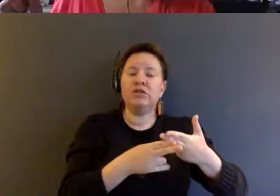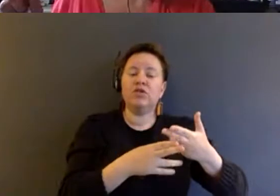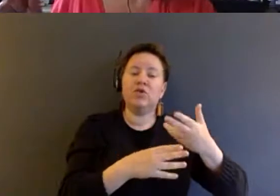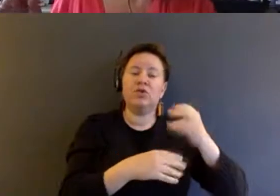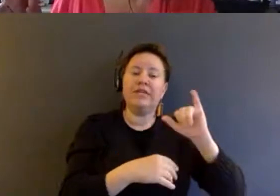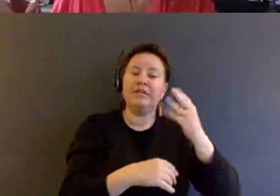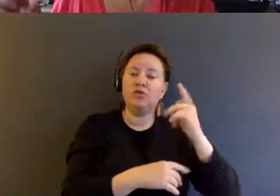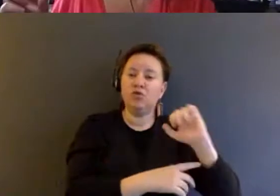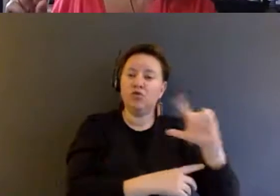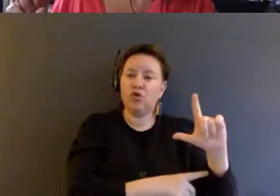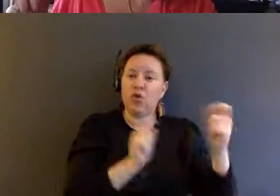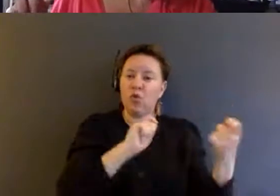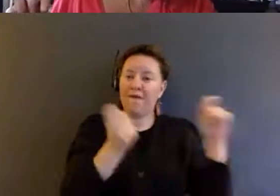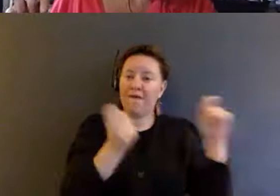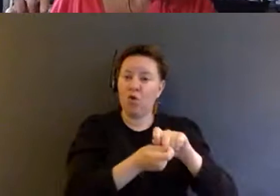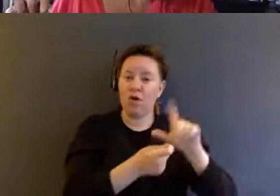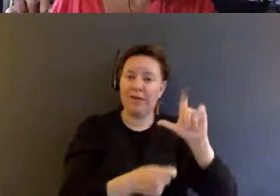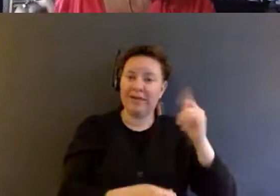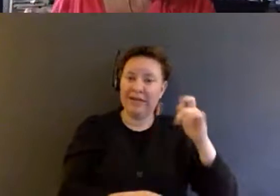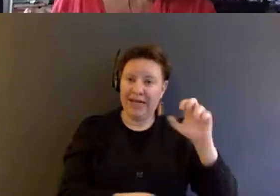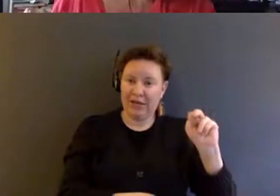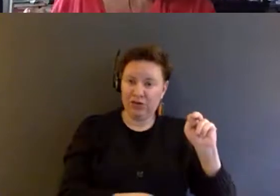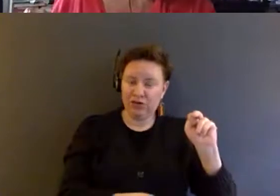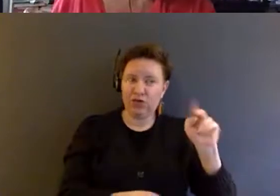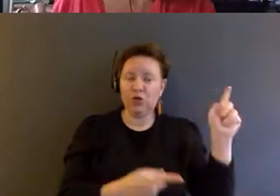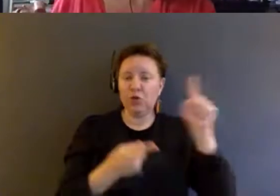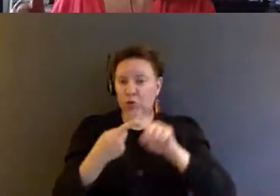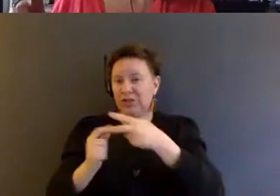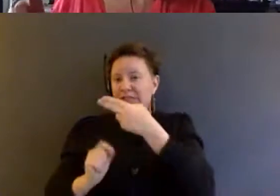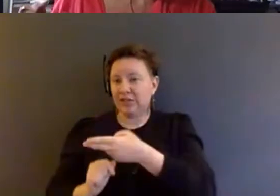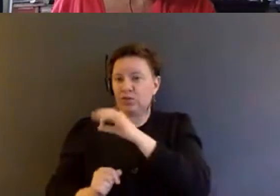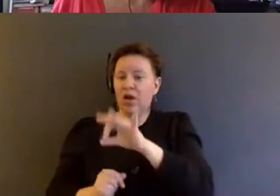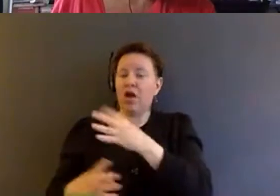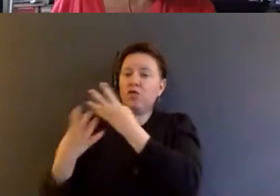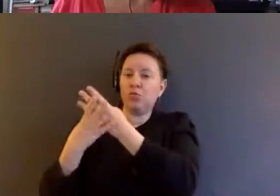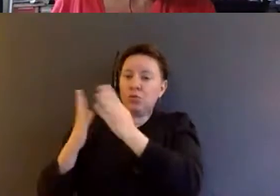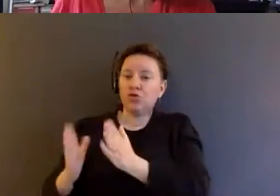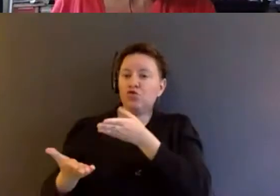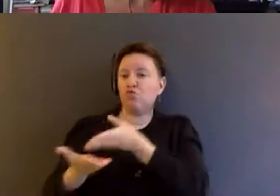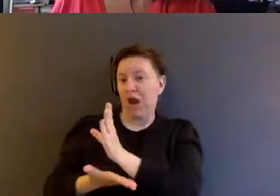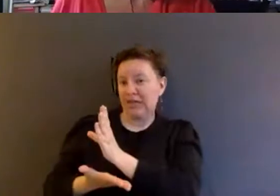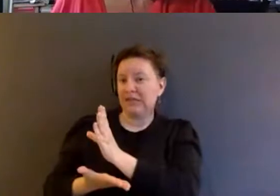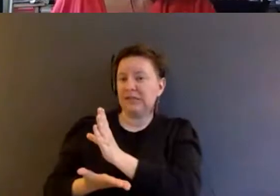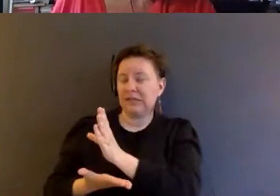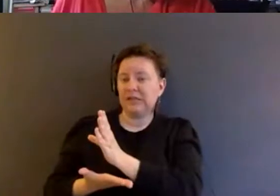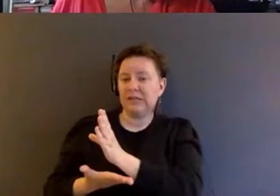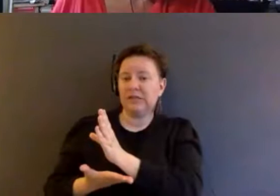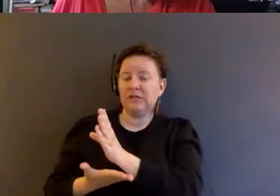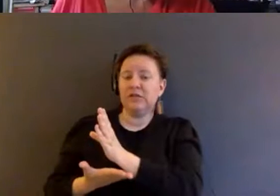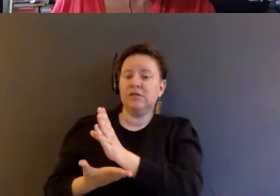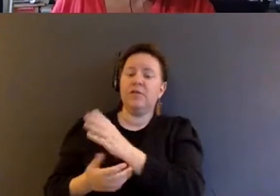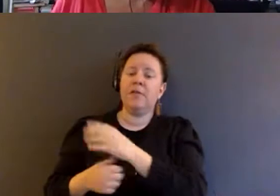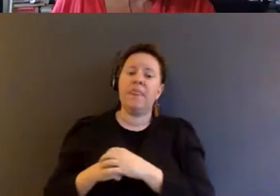to the history of prisoners' rights litigation, which was